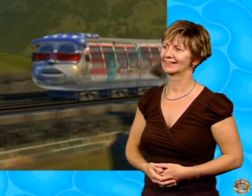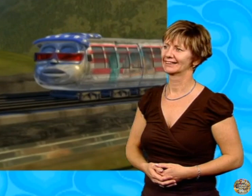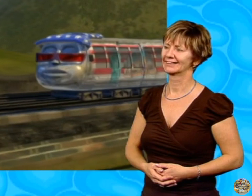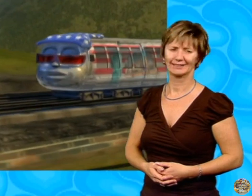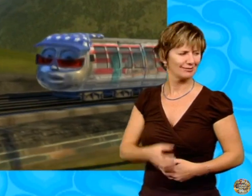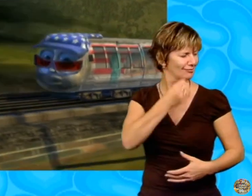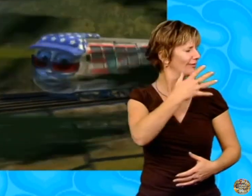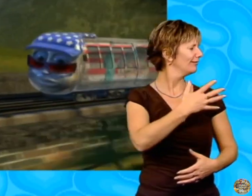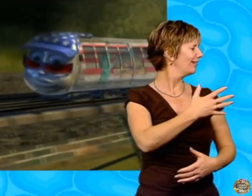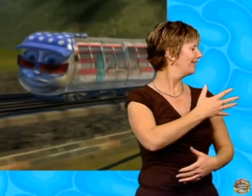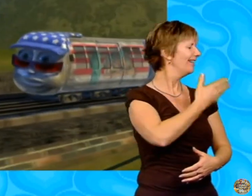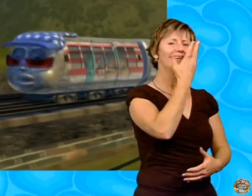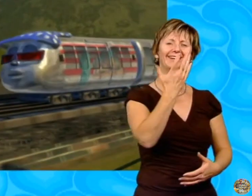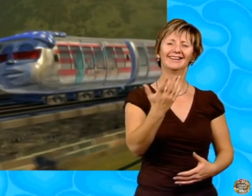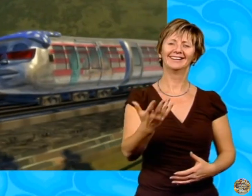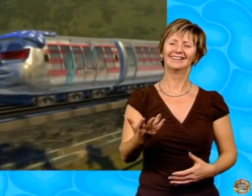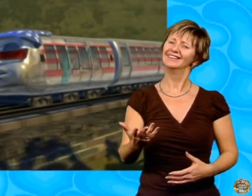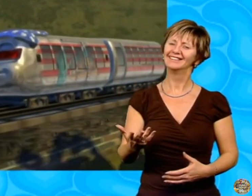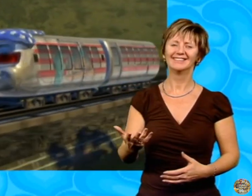Voodiful. Just gorgeous.